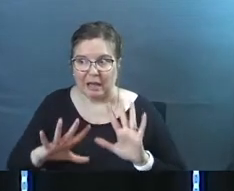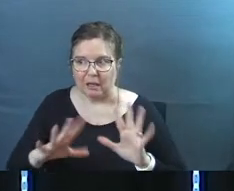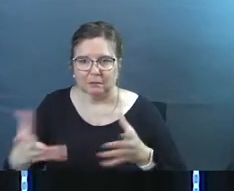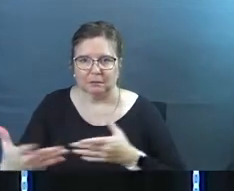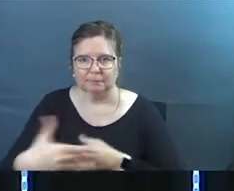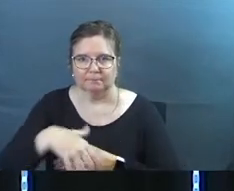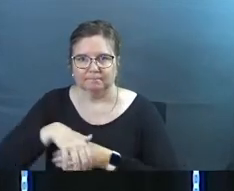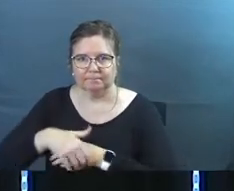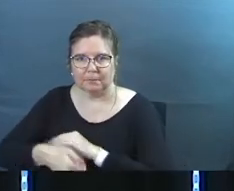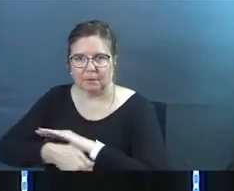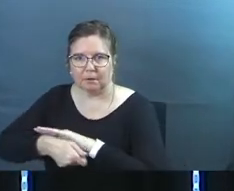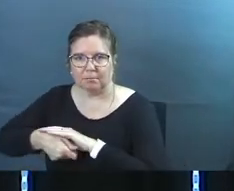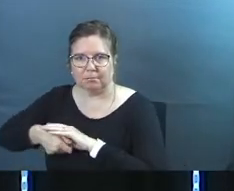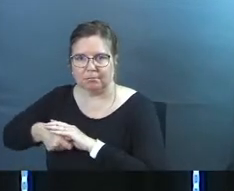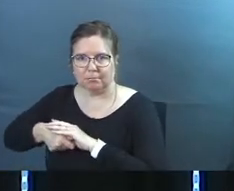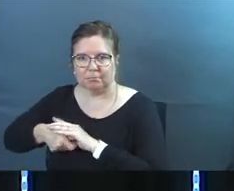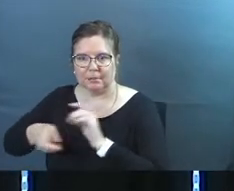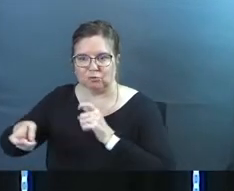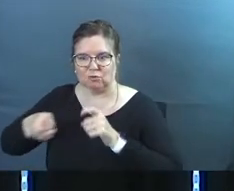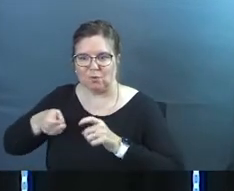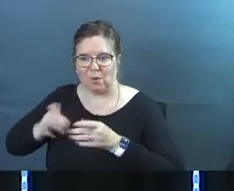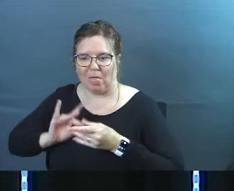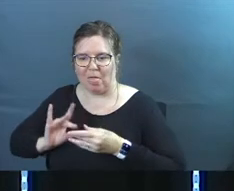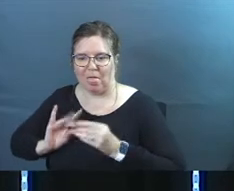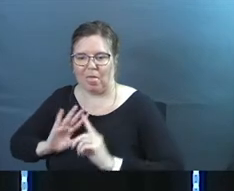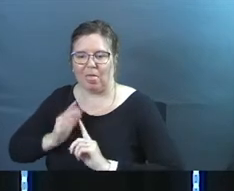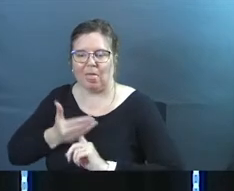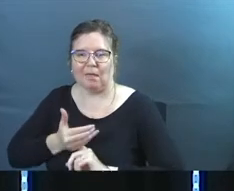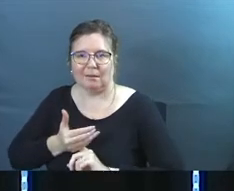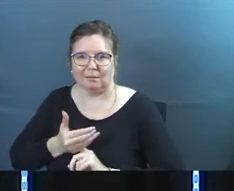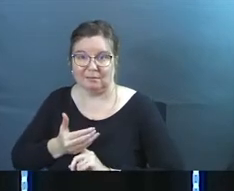the narrative of abominable things, right?